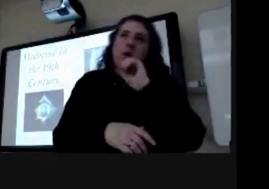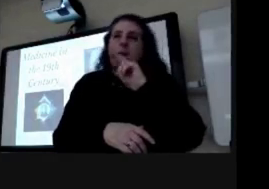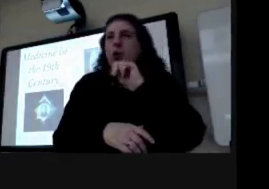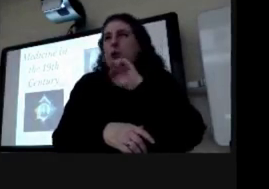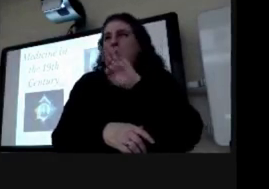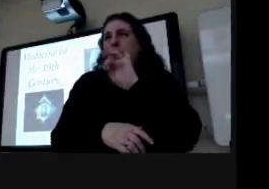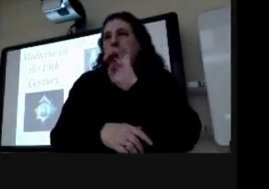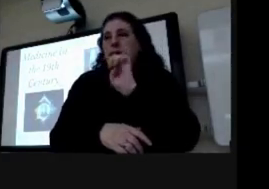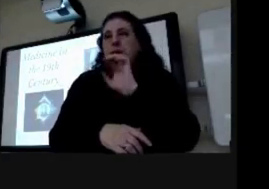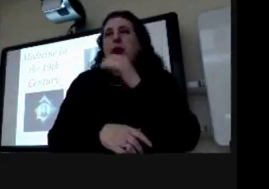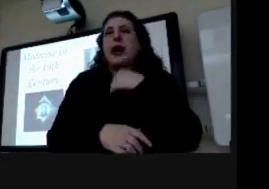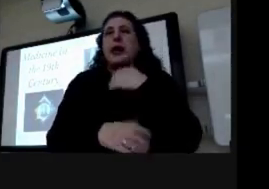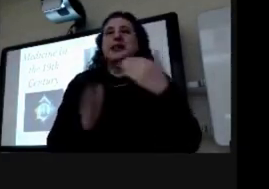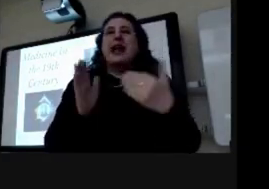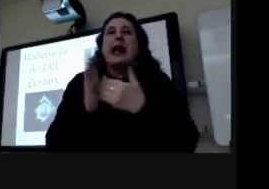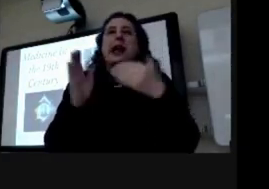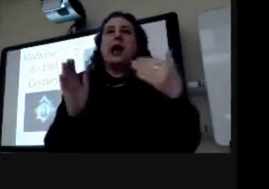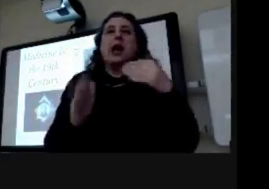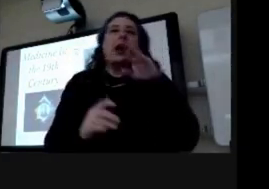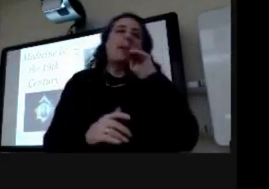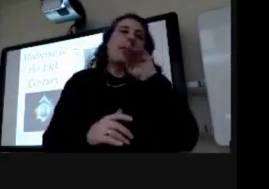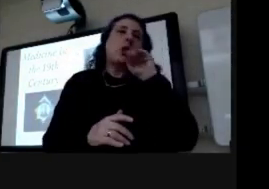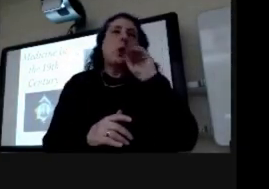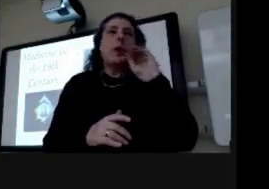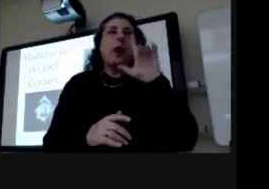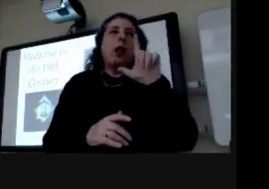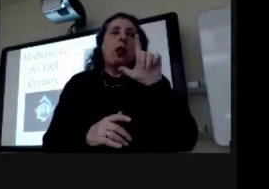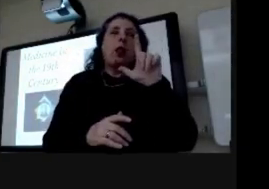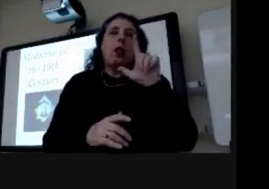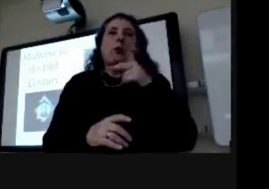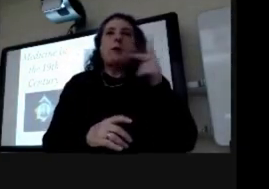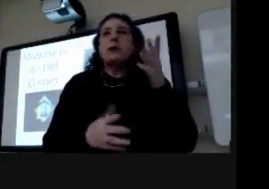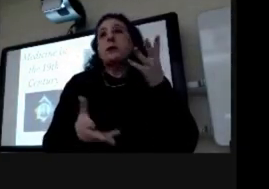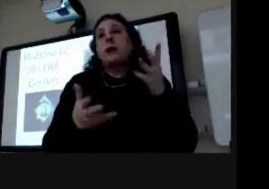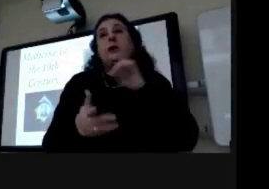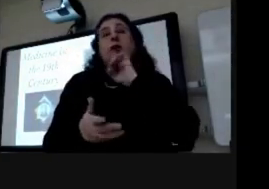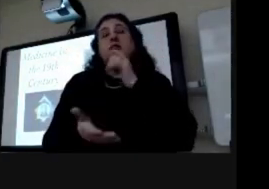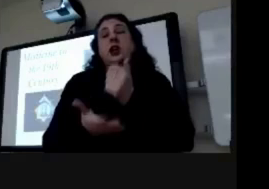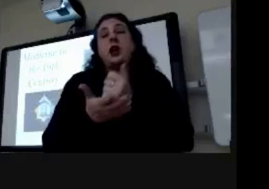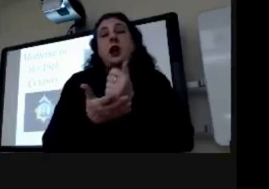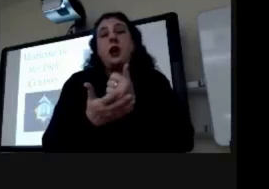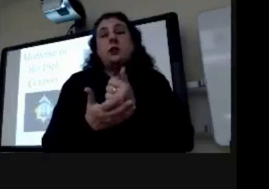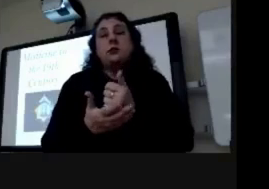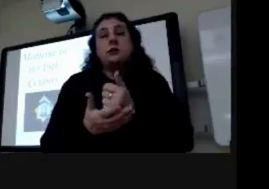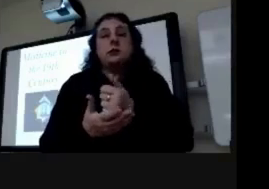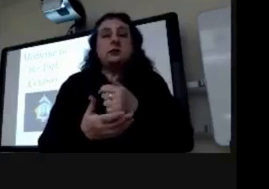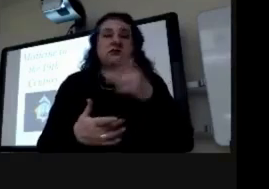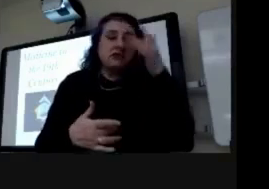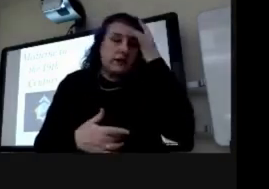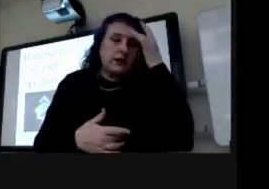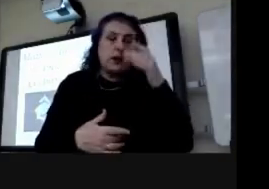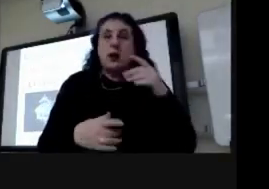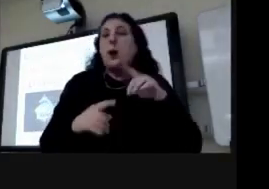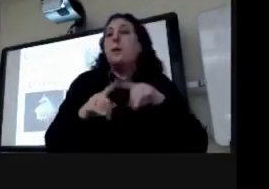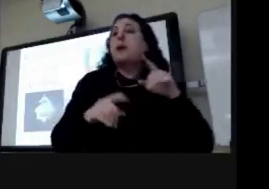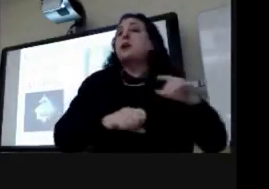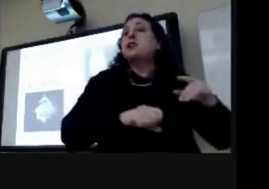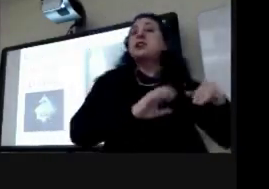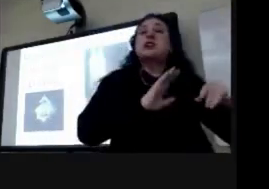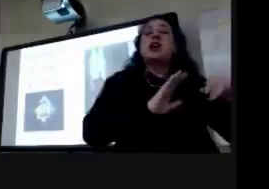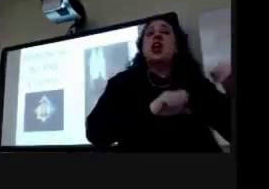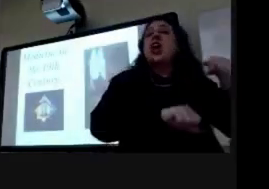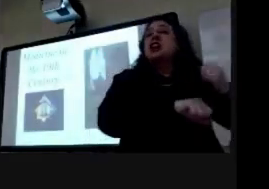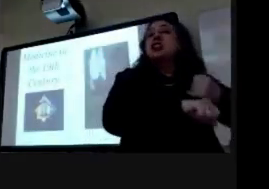antimicrobial properties so it may have actually helped um jacksonville for example which is just west of springfield